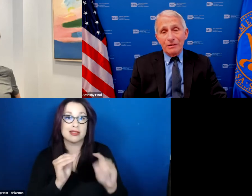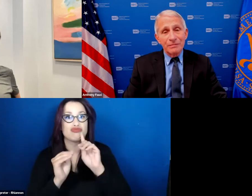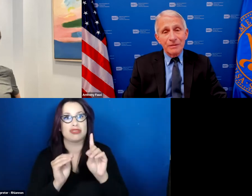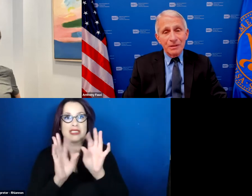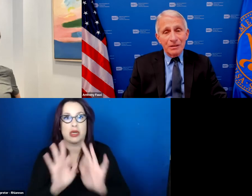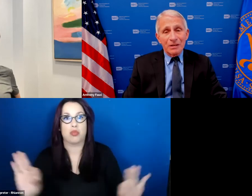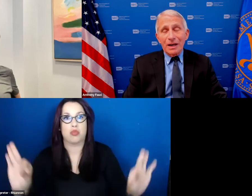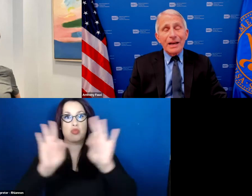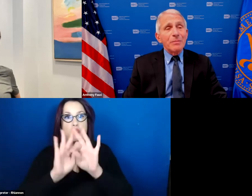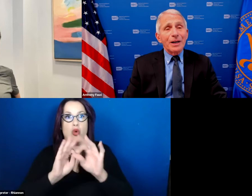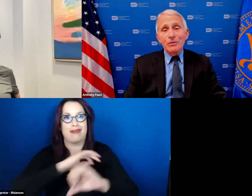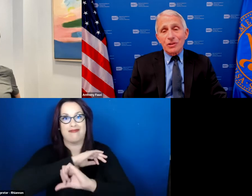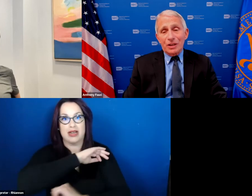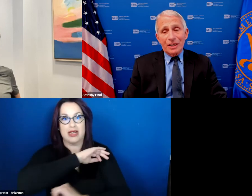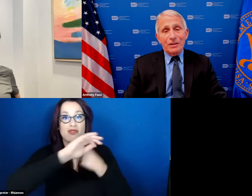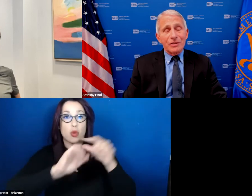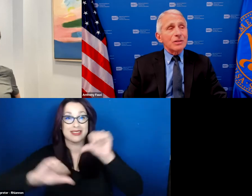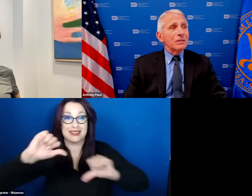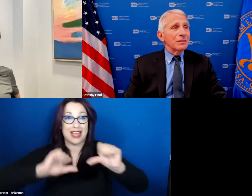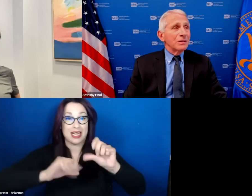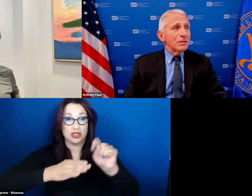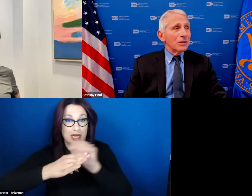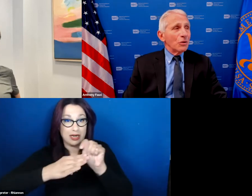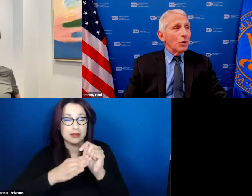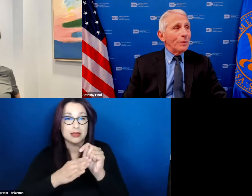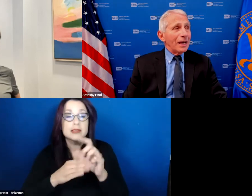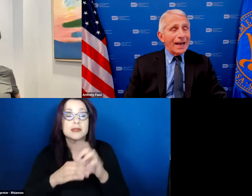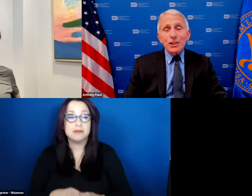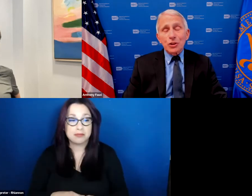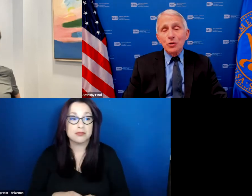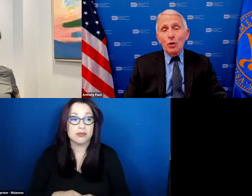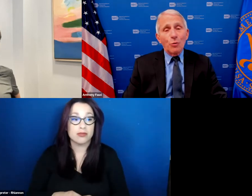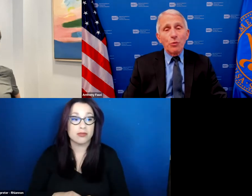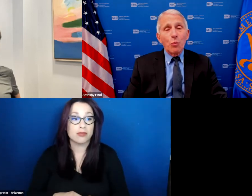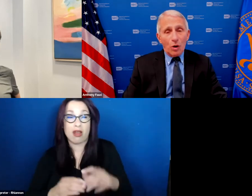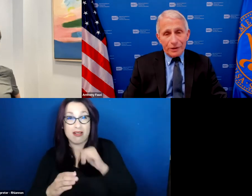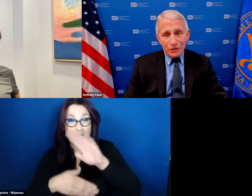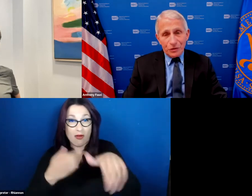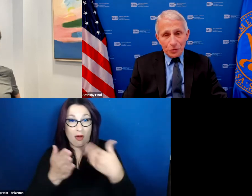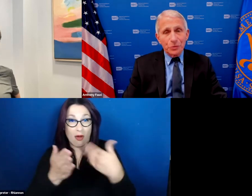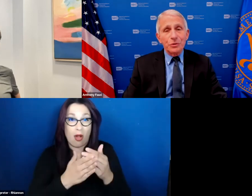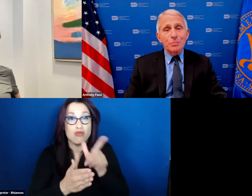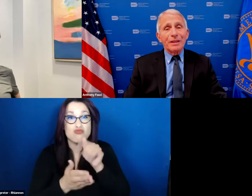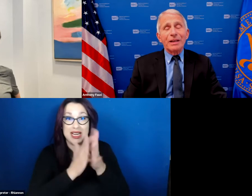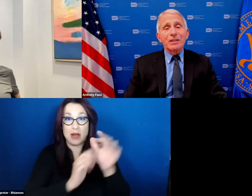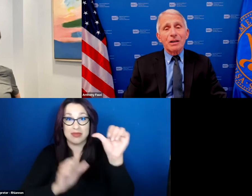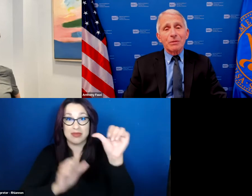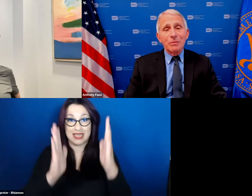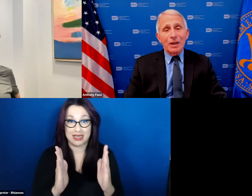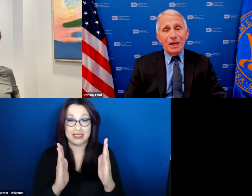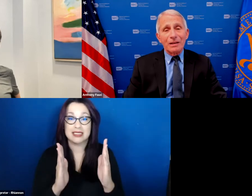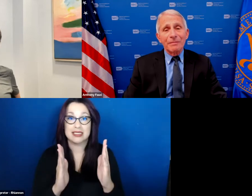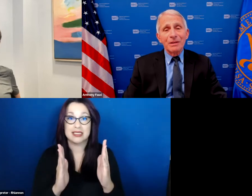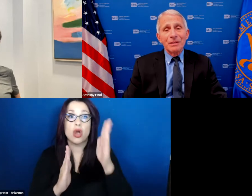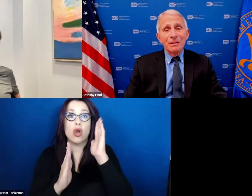training not everybody who's a scientist will be asked to or will want to spend any time